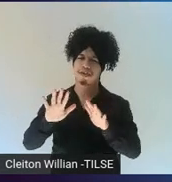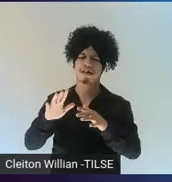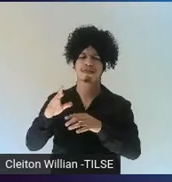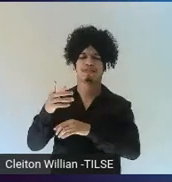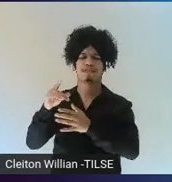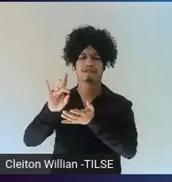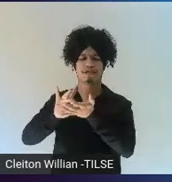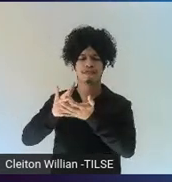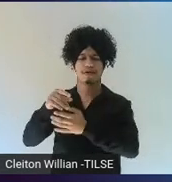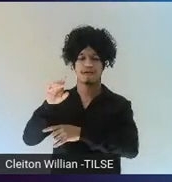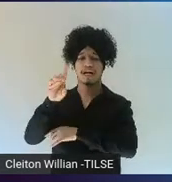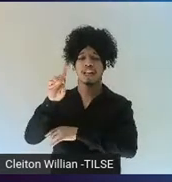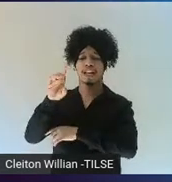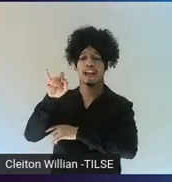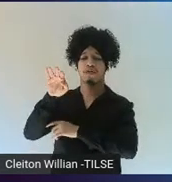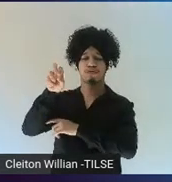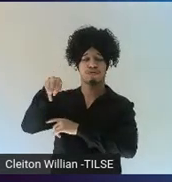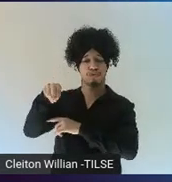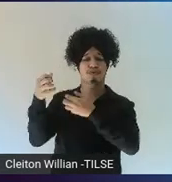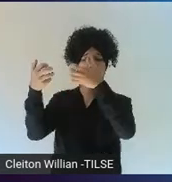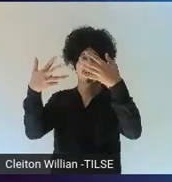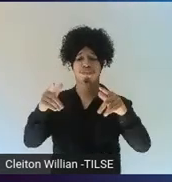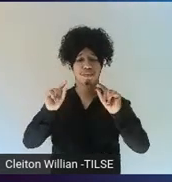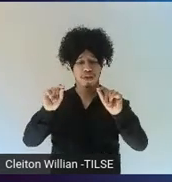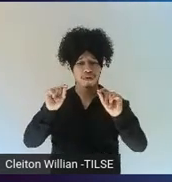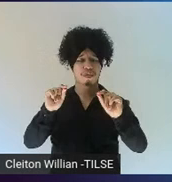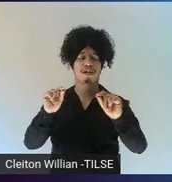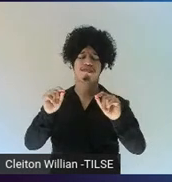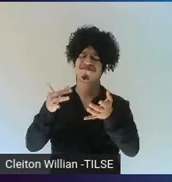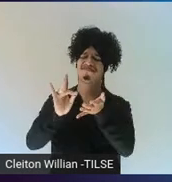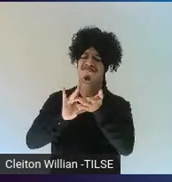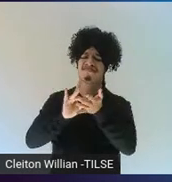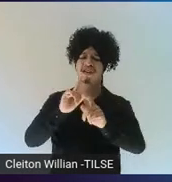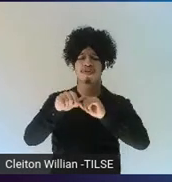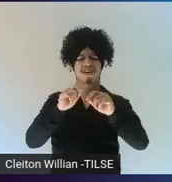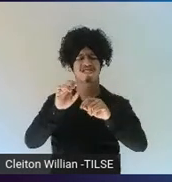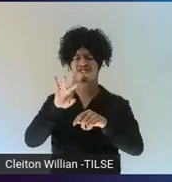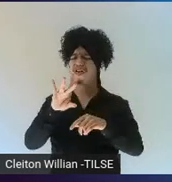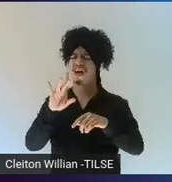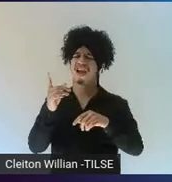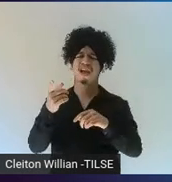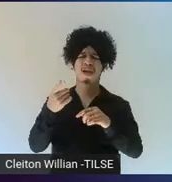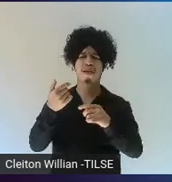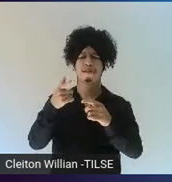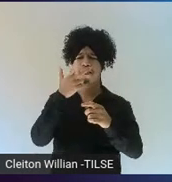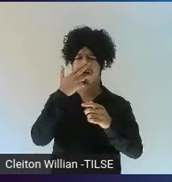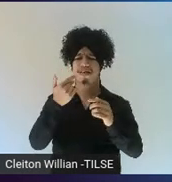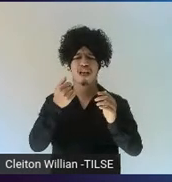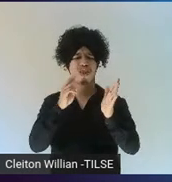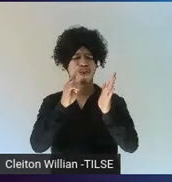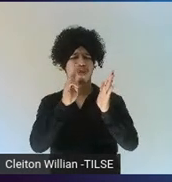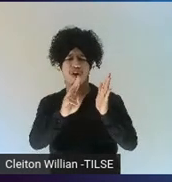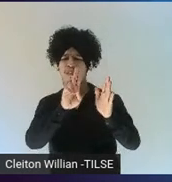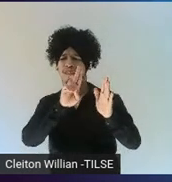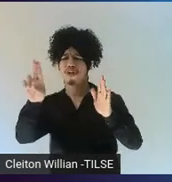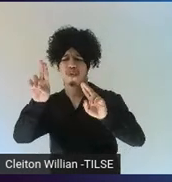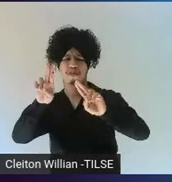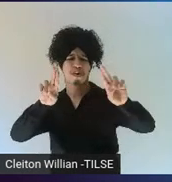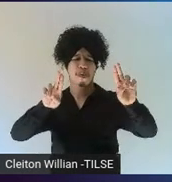that these are really just labels for general, general